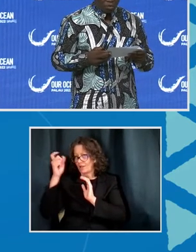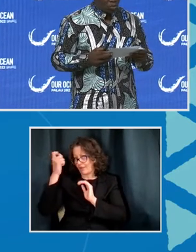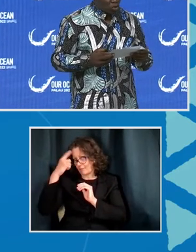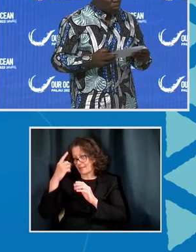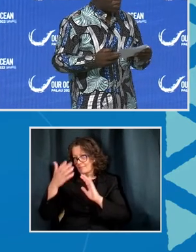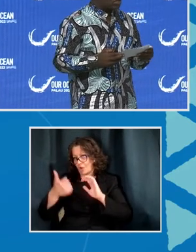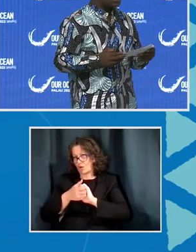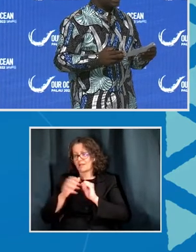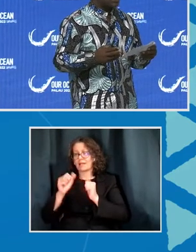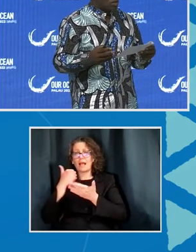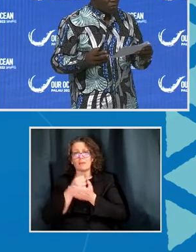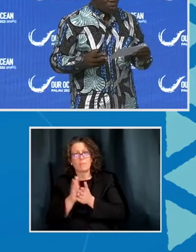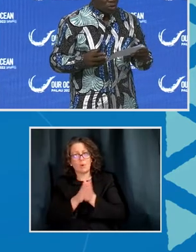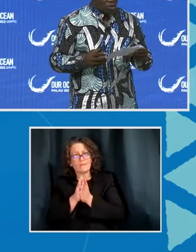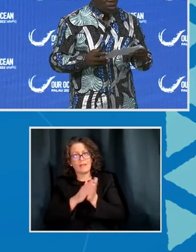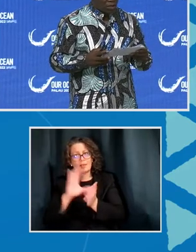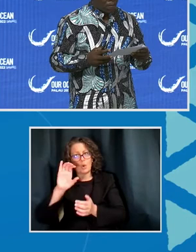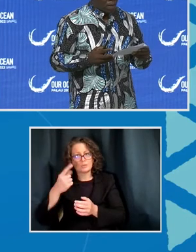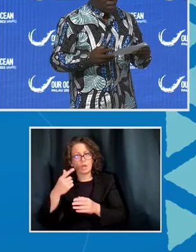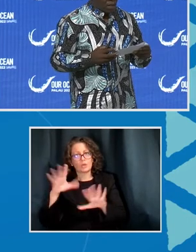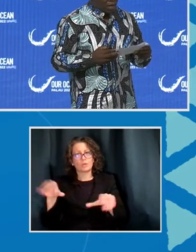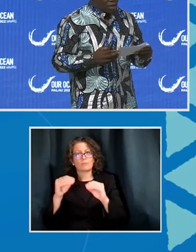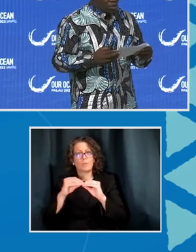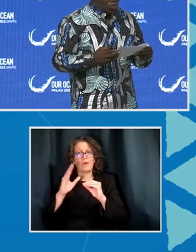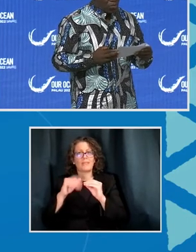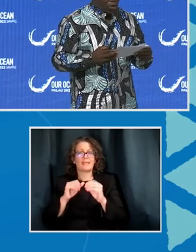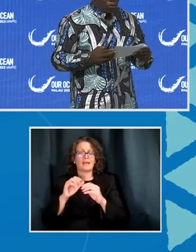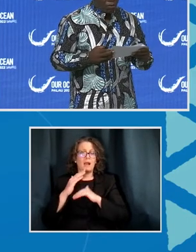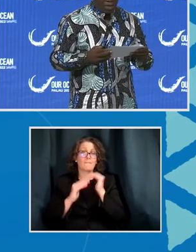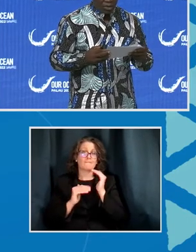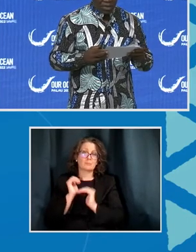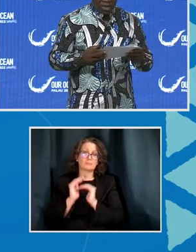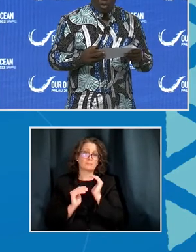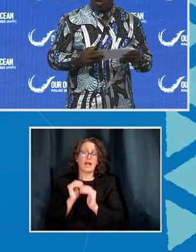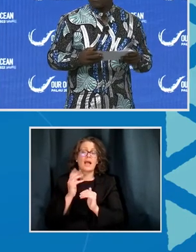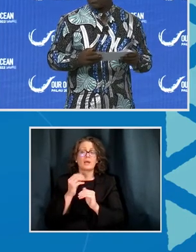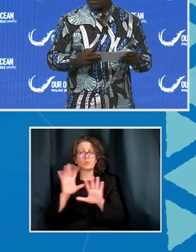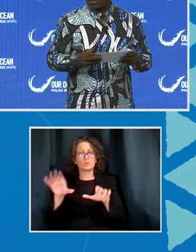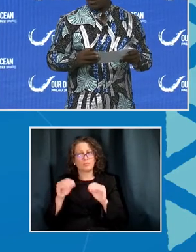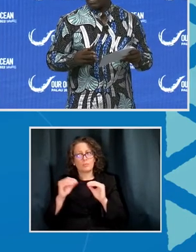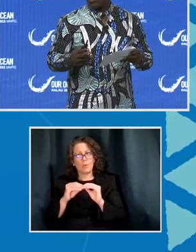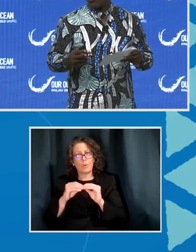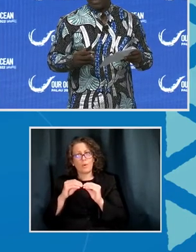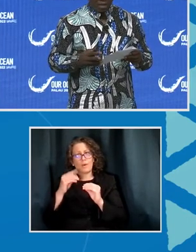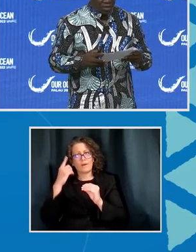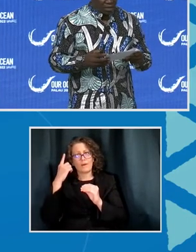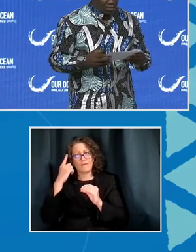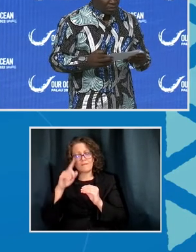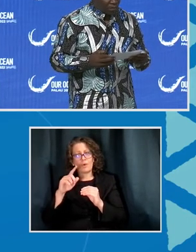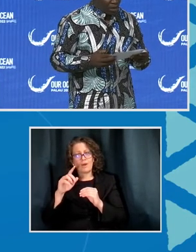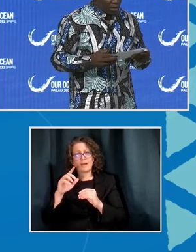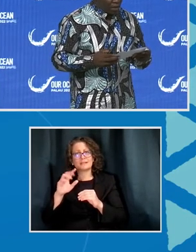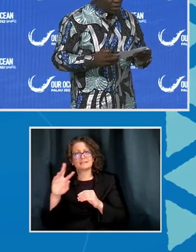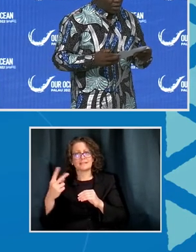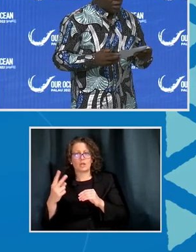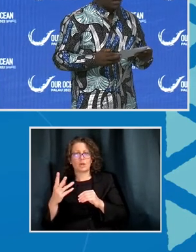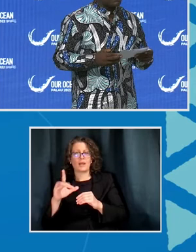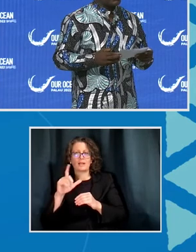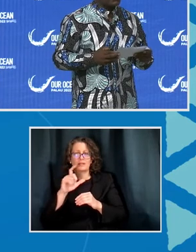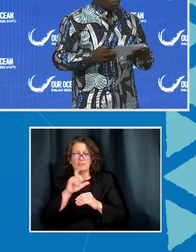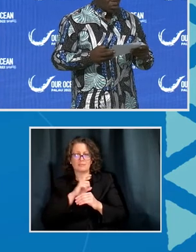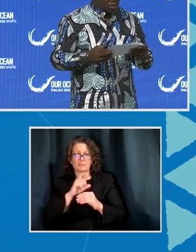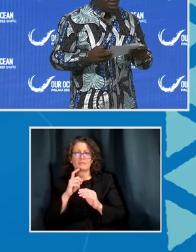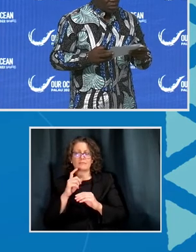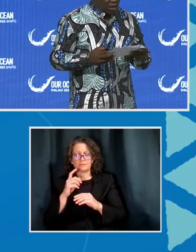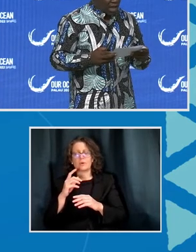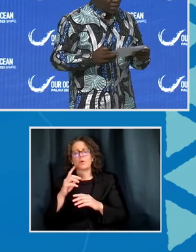Guard to go beyond their comfort zone and do more for security and law enforcement when they work as a team. The